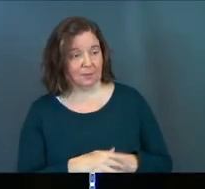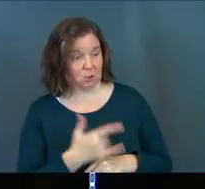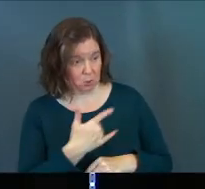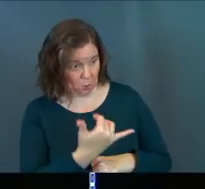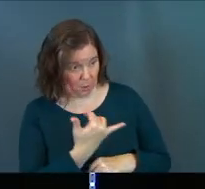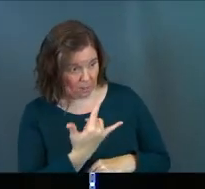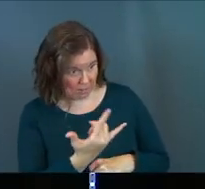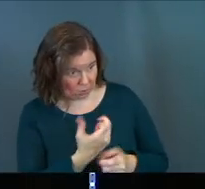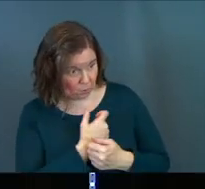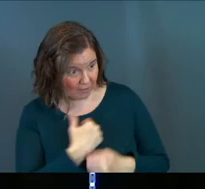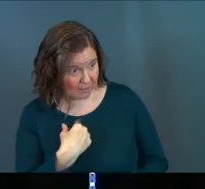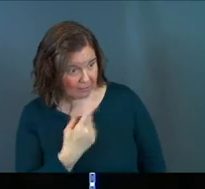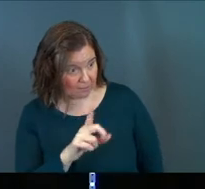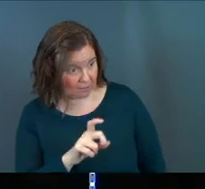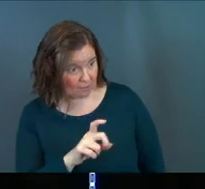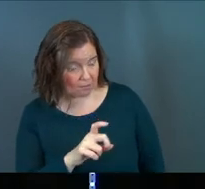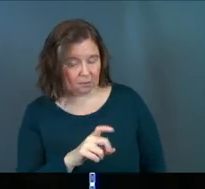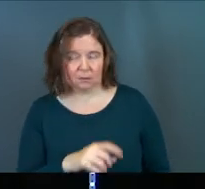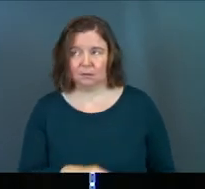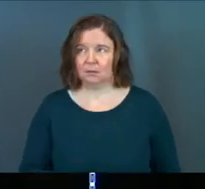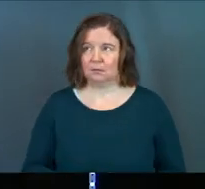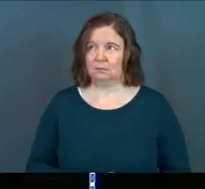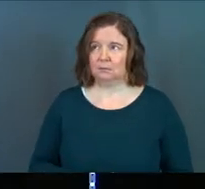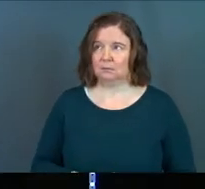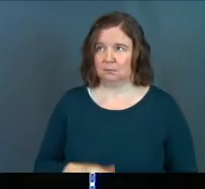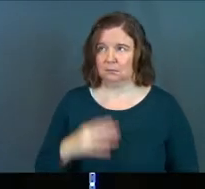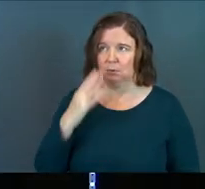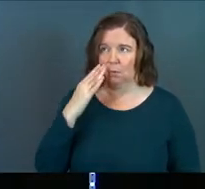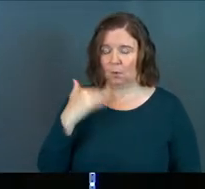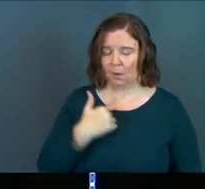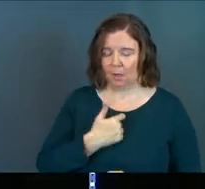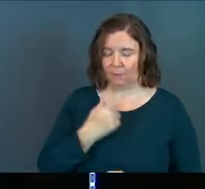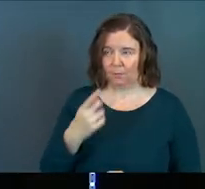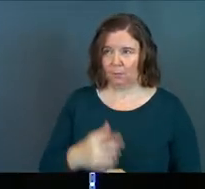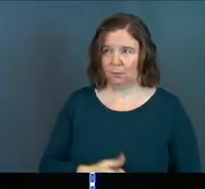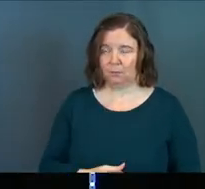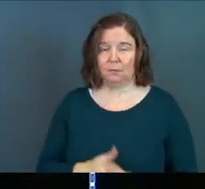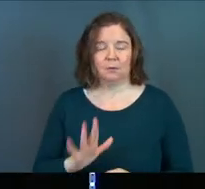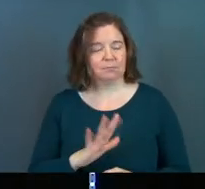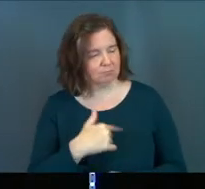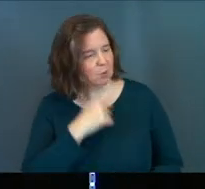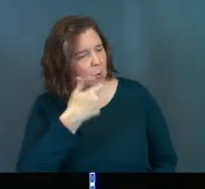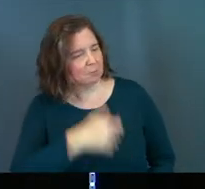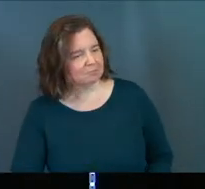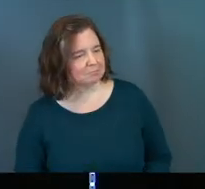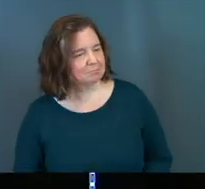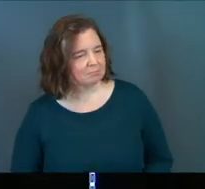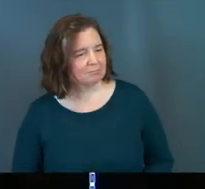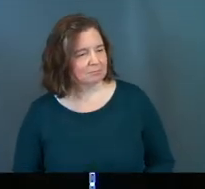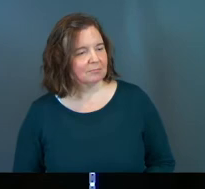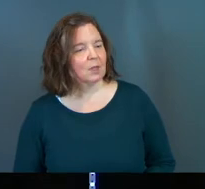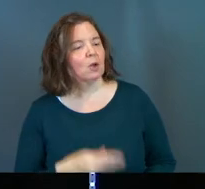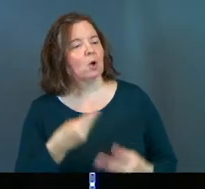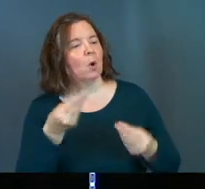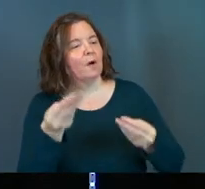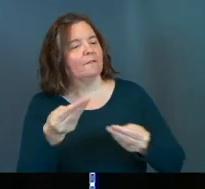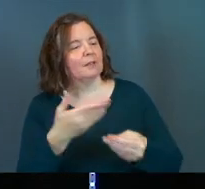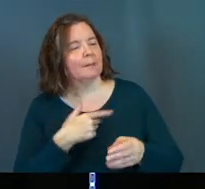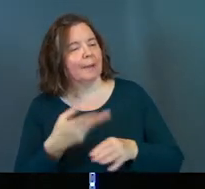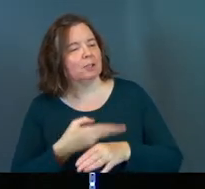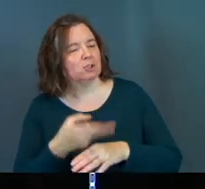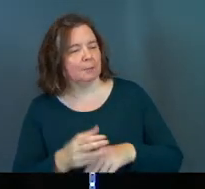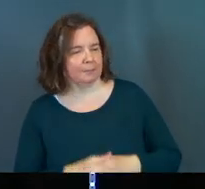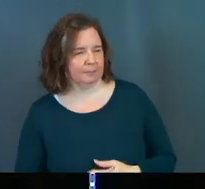you love me? He's like, you know, I love you. Jesus is like, cool. Go feed my sheep.